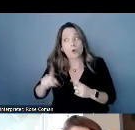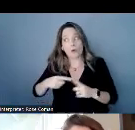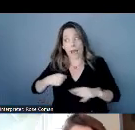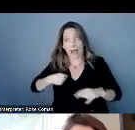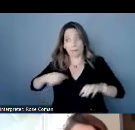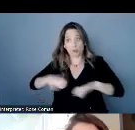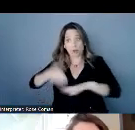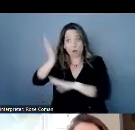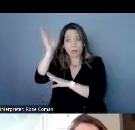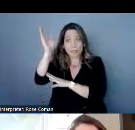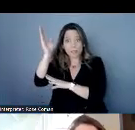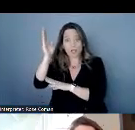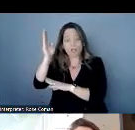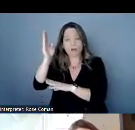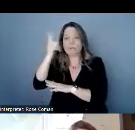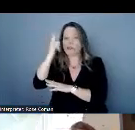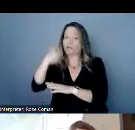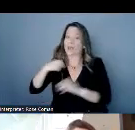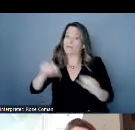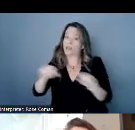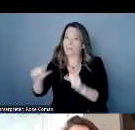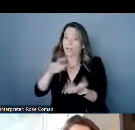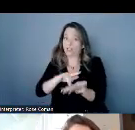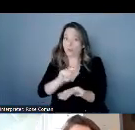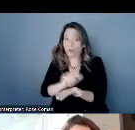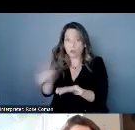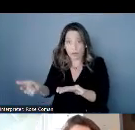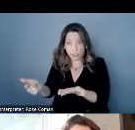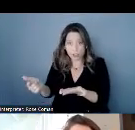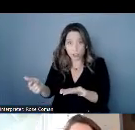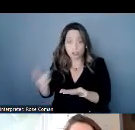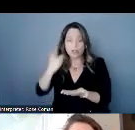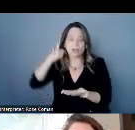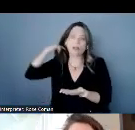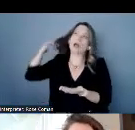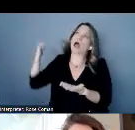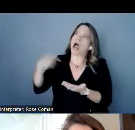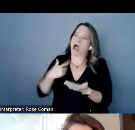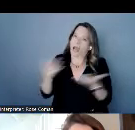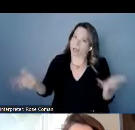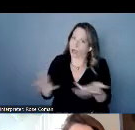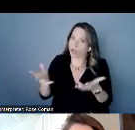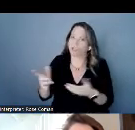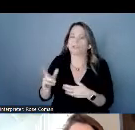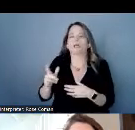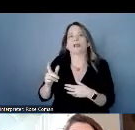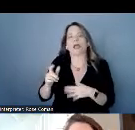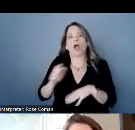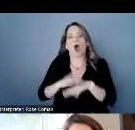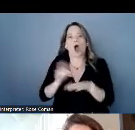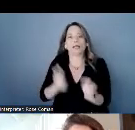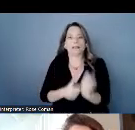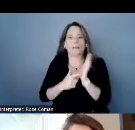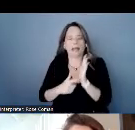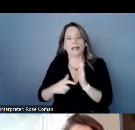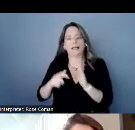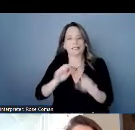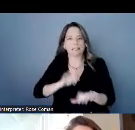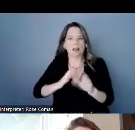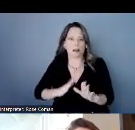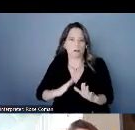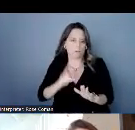we do have this switch that when you're looking at um an on-demand stenographer for example like with